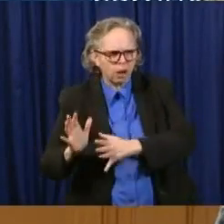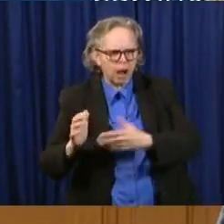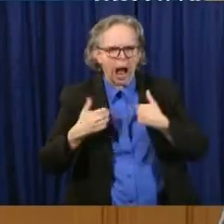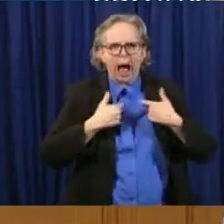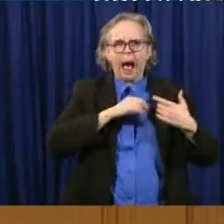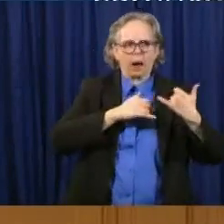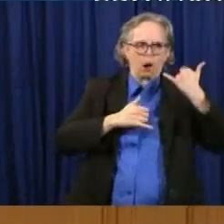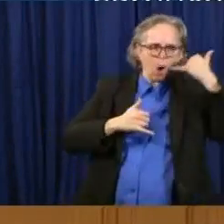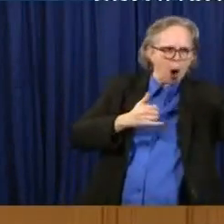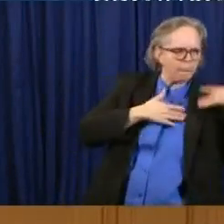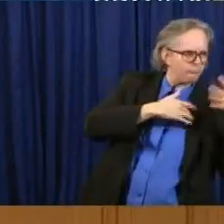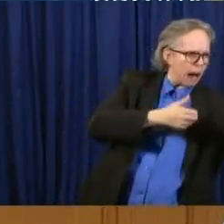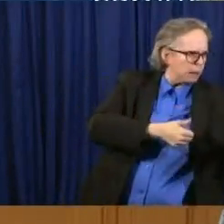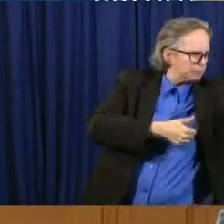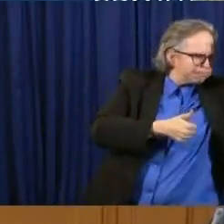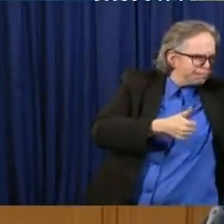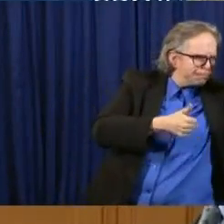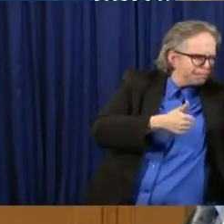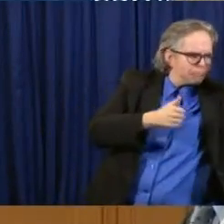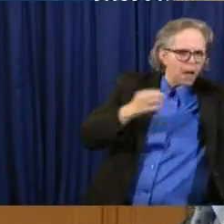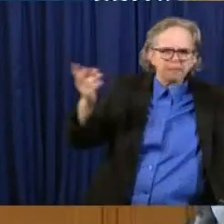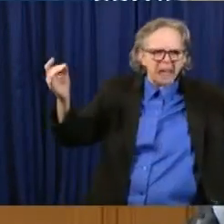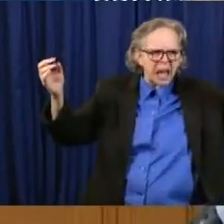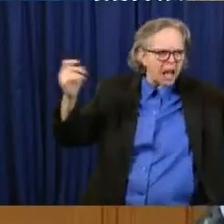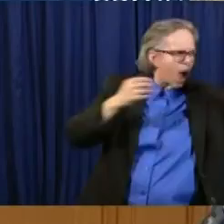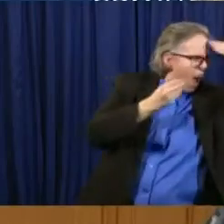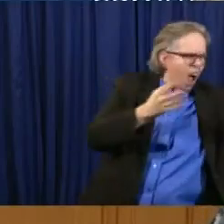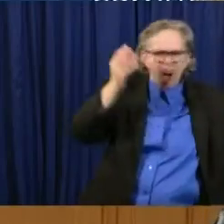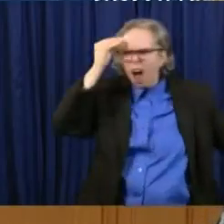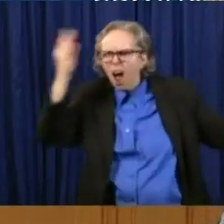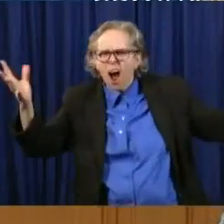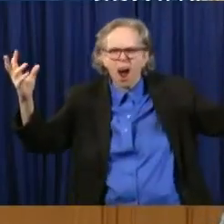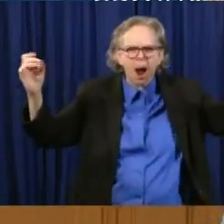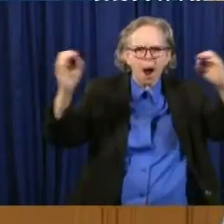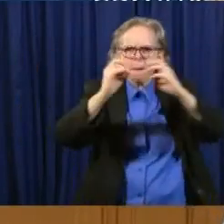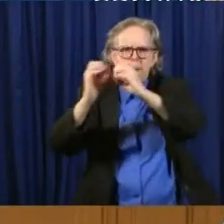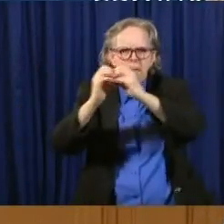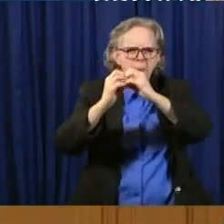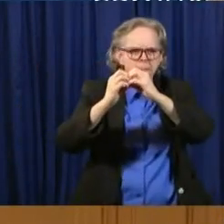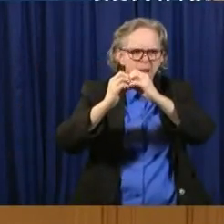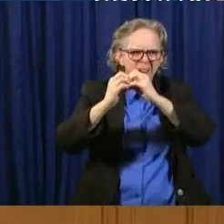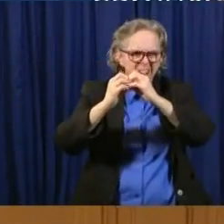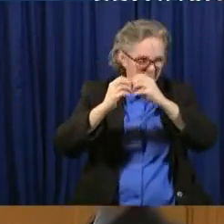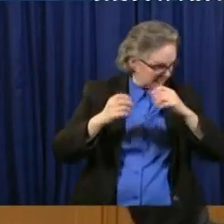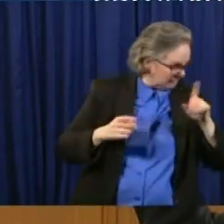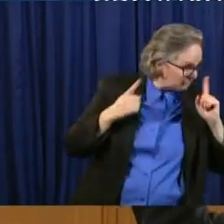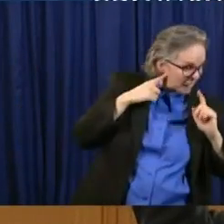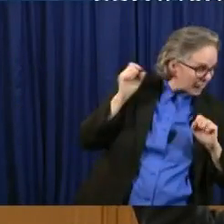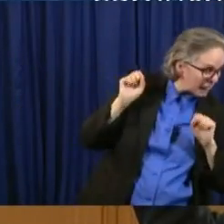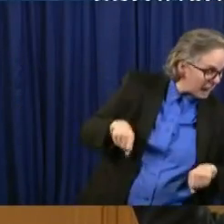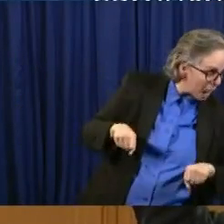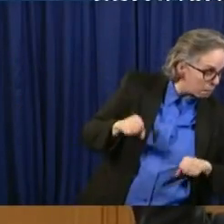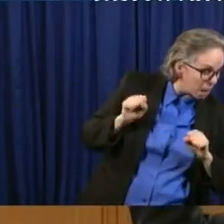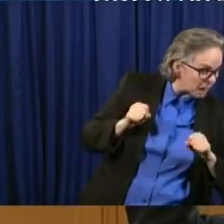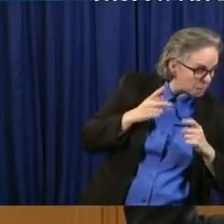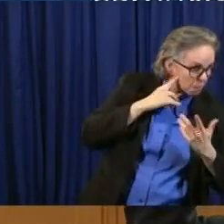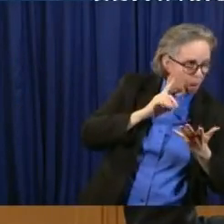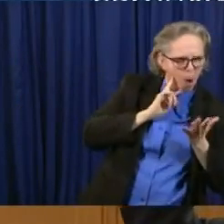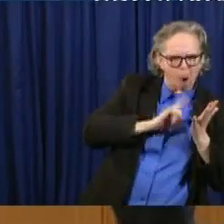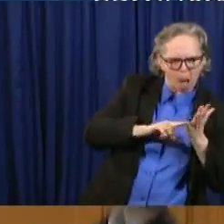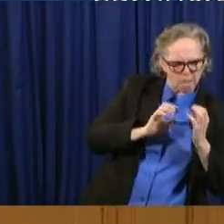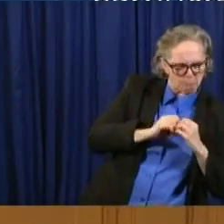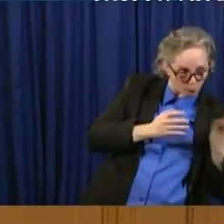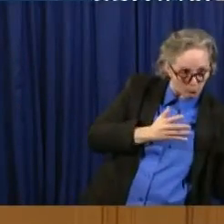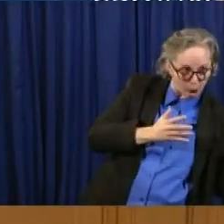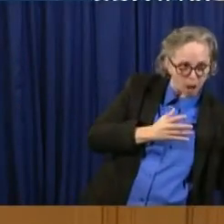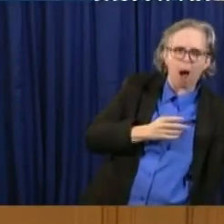report to, our VP of Quality and Patient Safety. And I said, Doug, can I look into this? Because I think this could be a game changer. And he